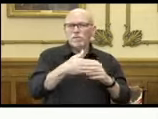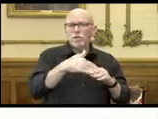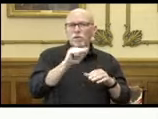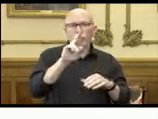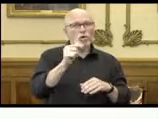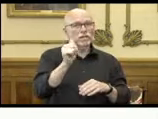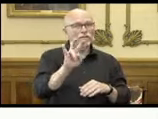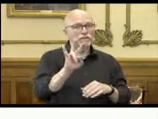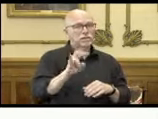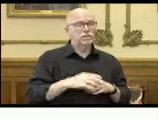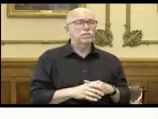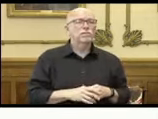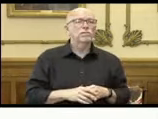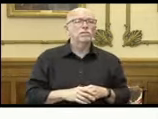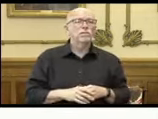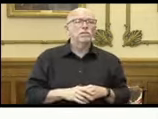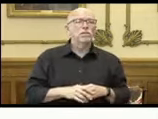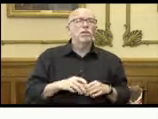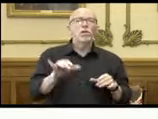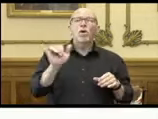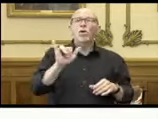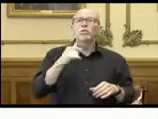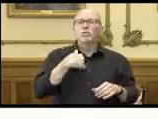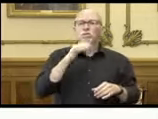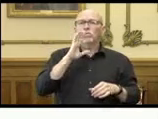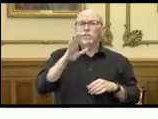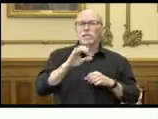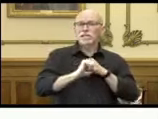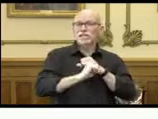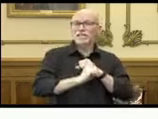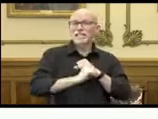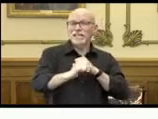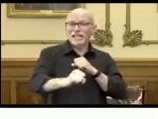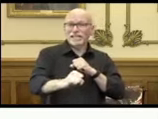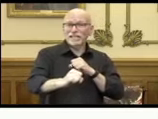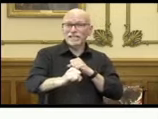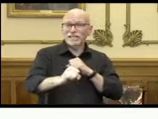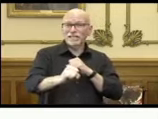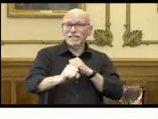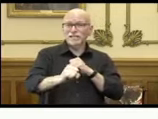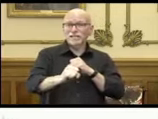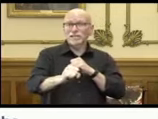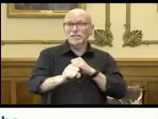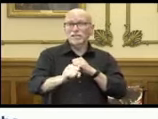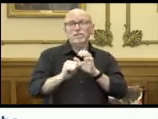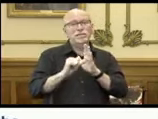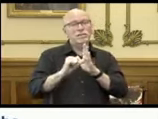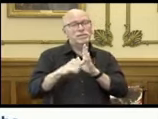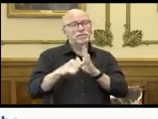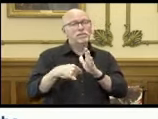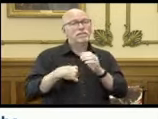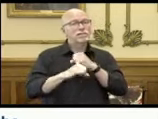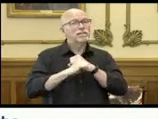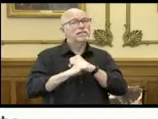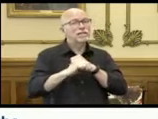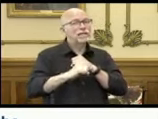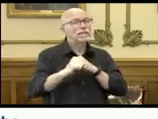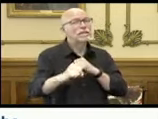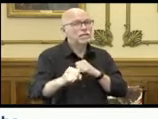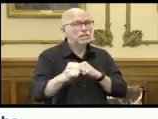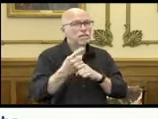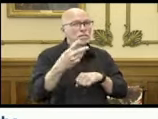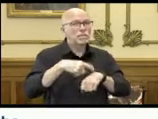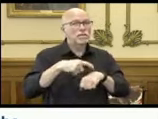I will also extend underscore extend a couple times the